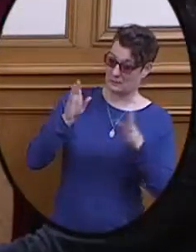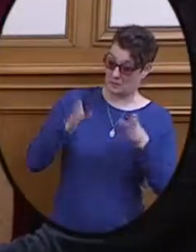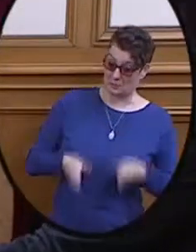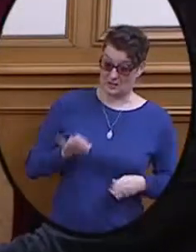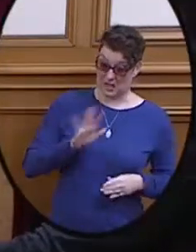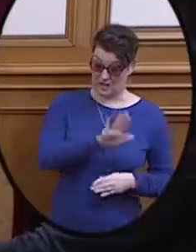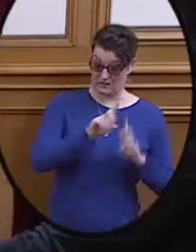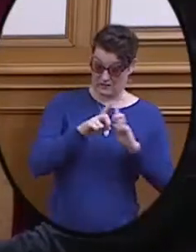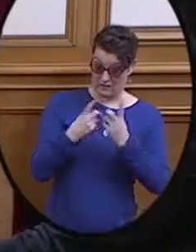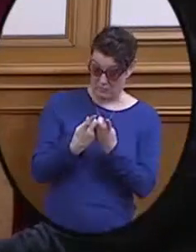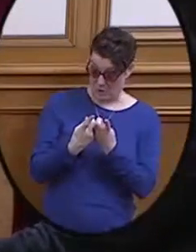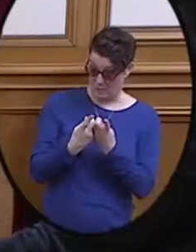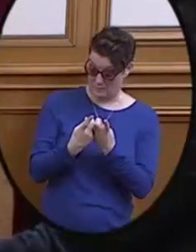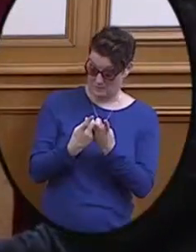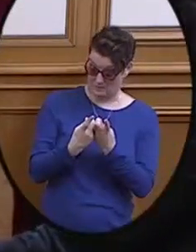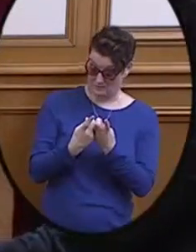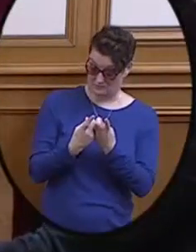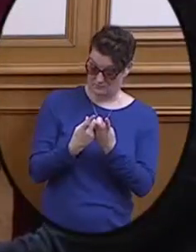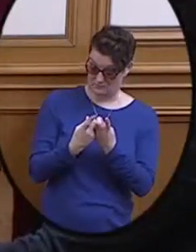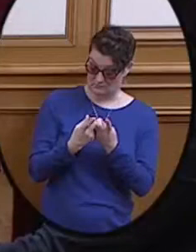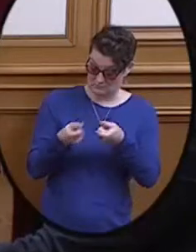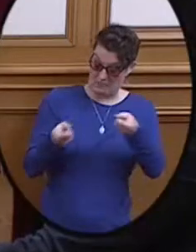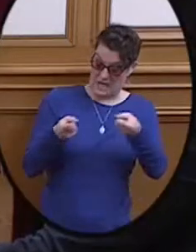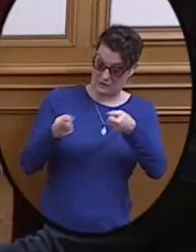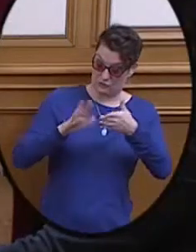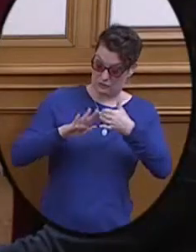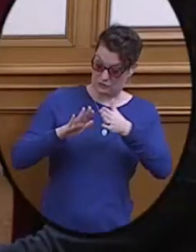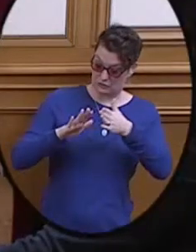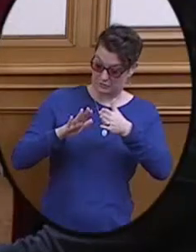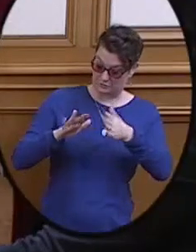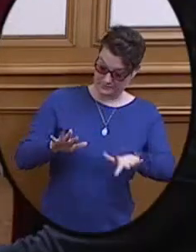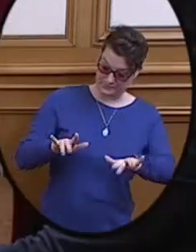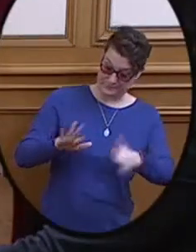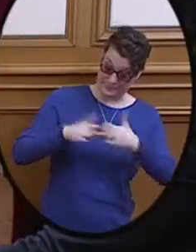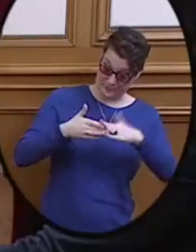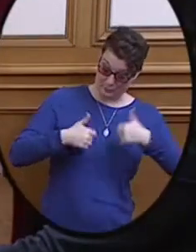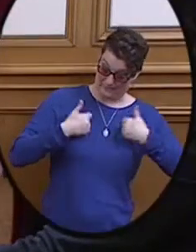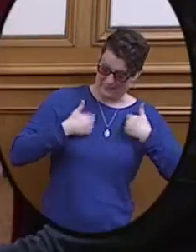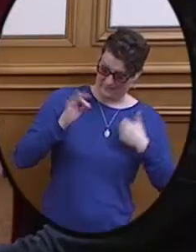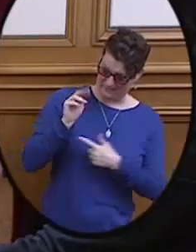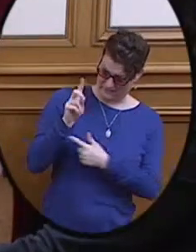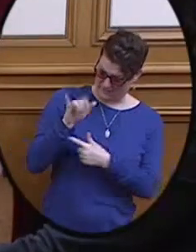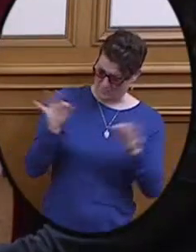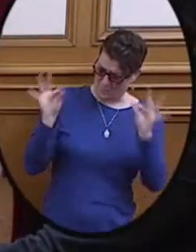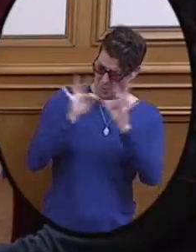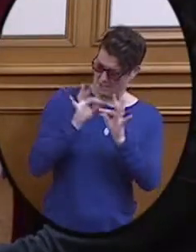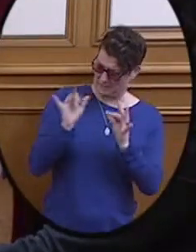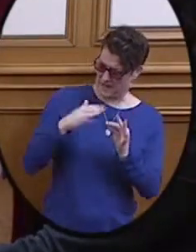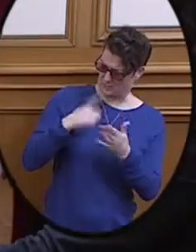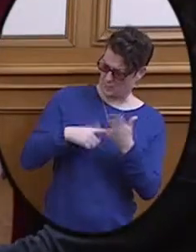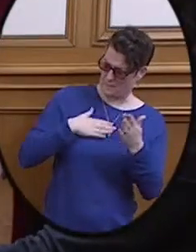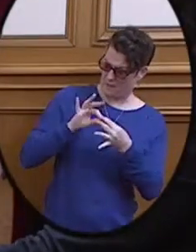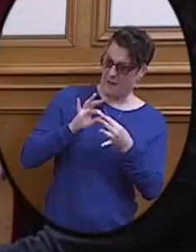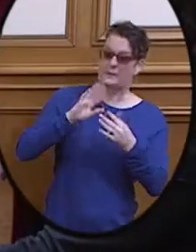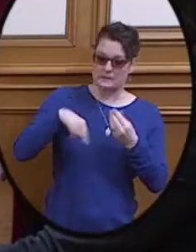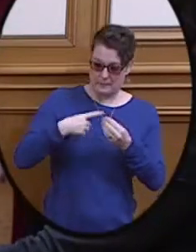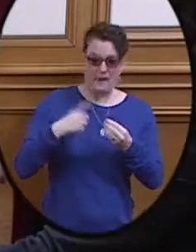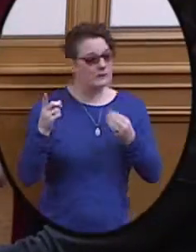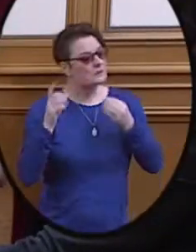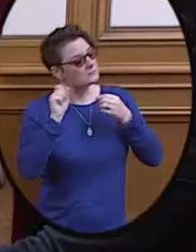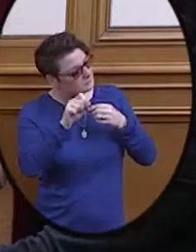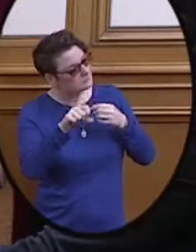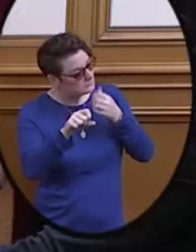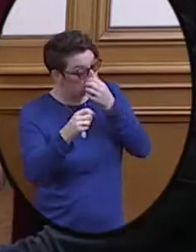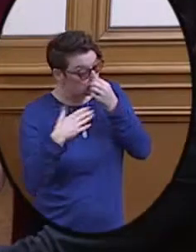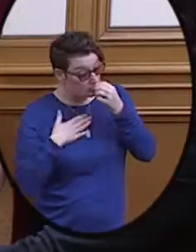if their department is managing Community Living Fund, then that's very important. That's what my comment's about. Yeah. Okay.